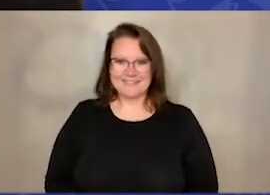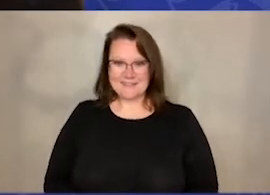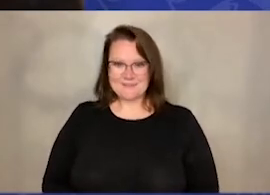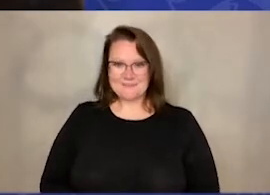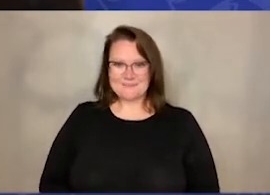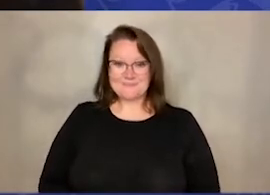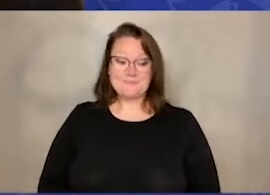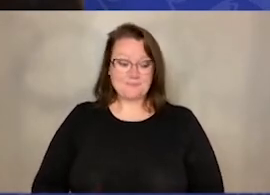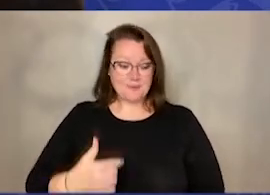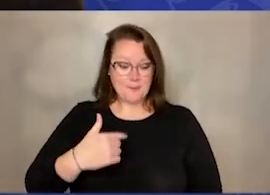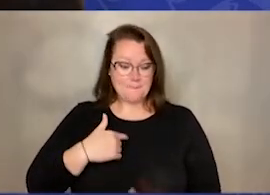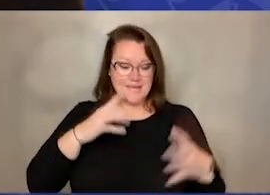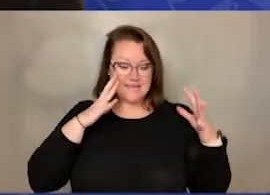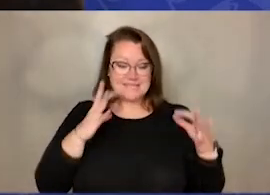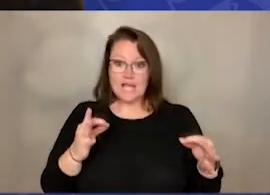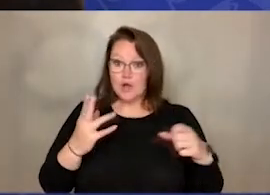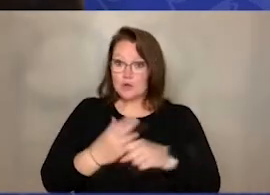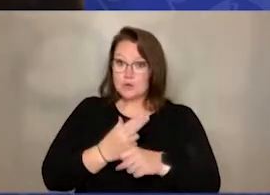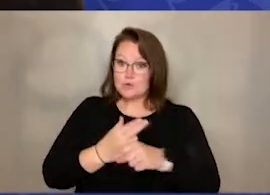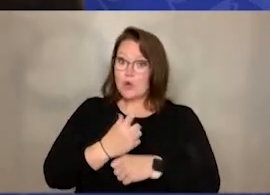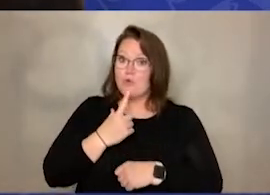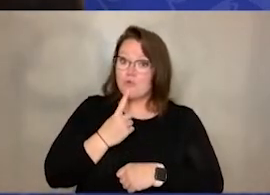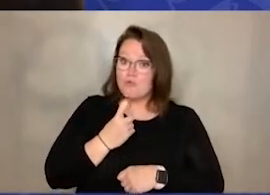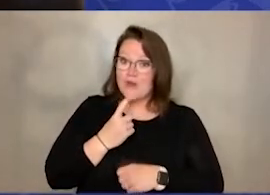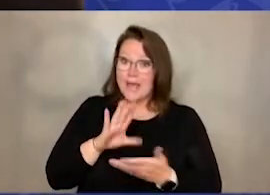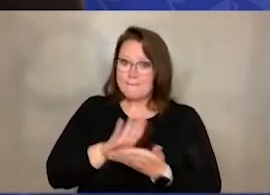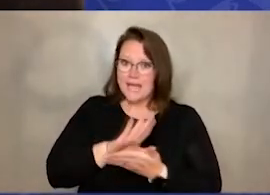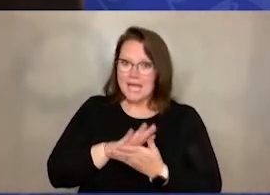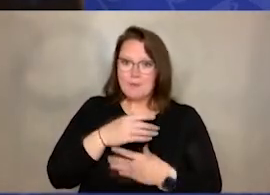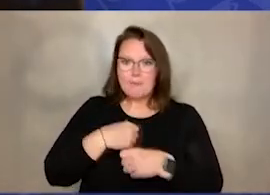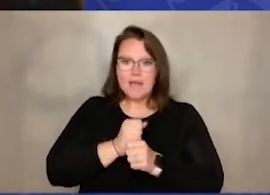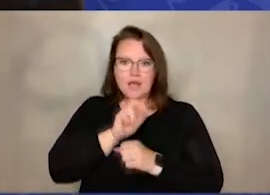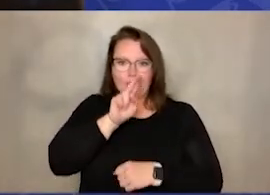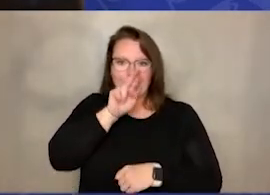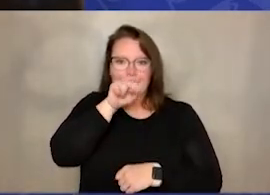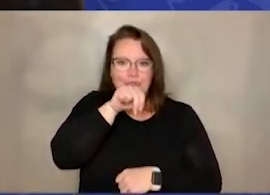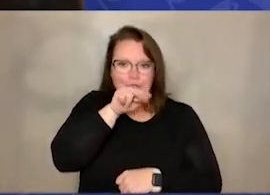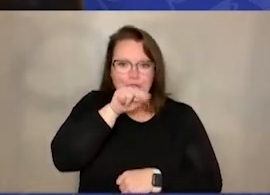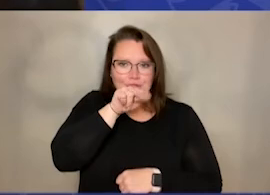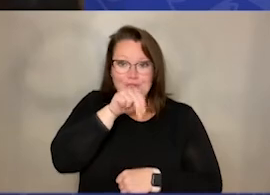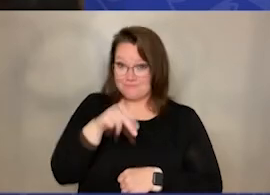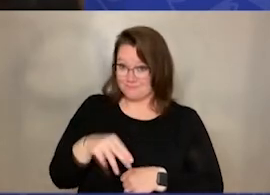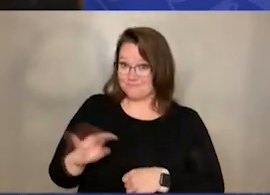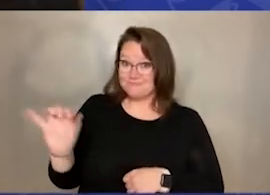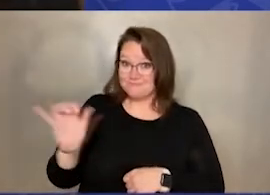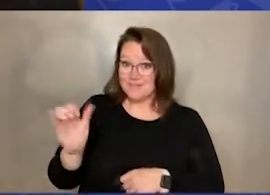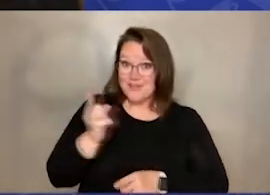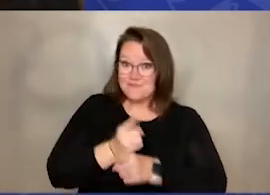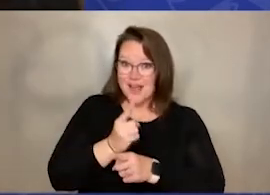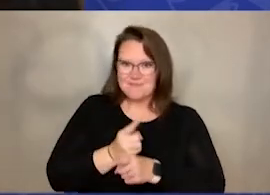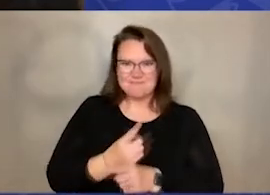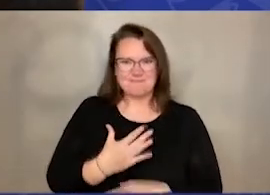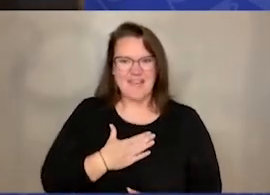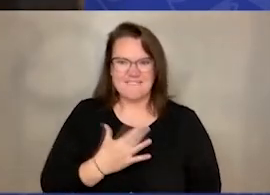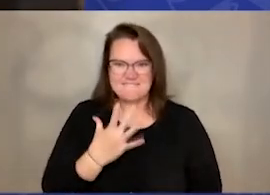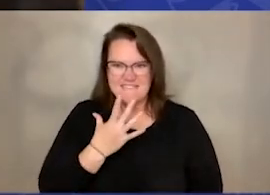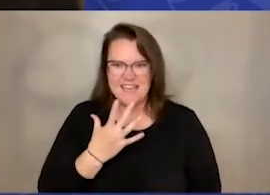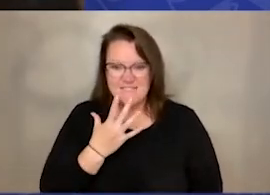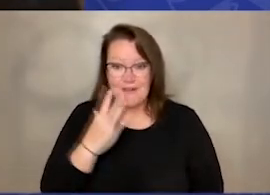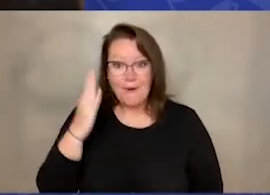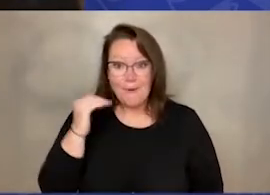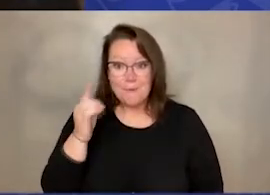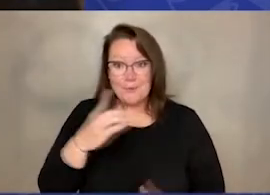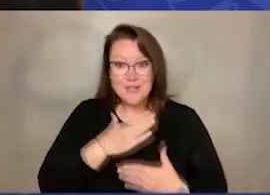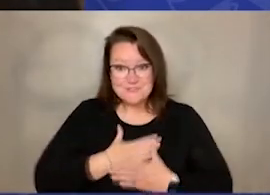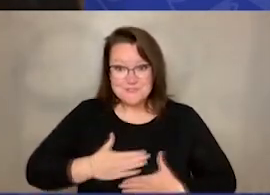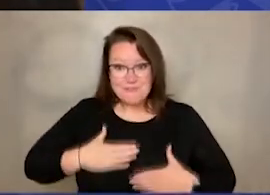I chose to use some red paper to make a little tongue for my snake as well. This is one of my favorite art projects. I hope you enjoy it just